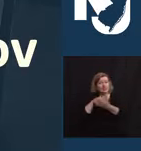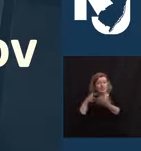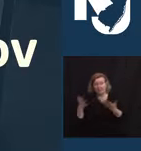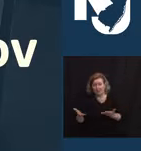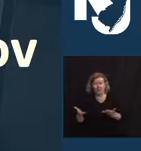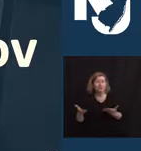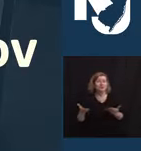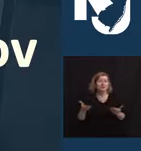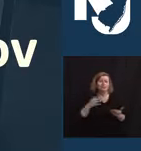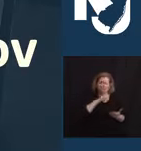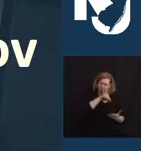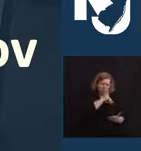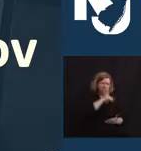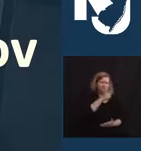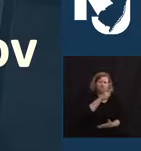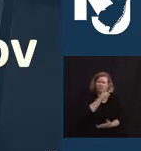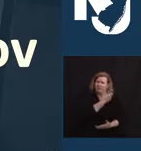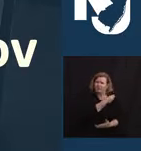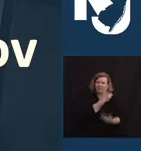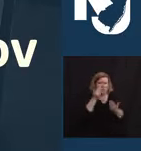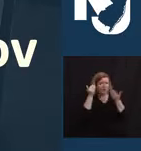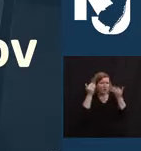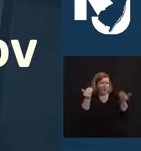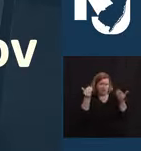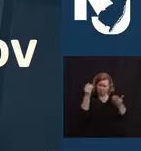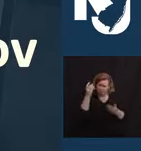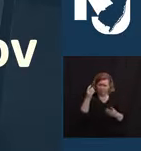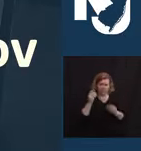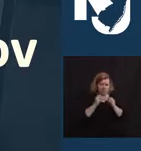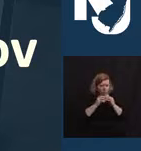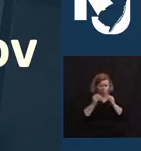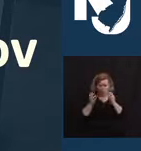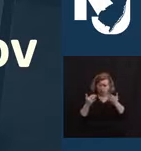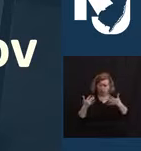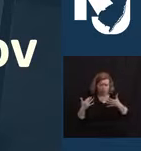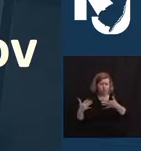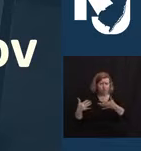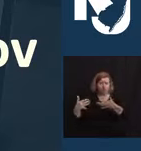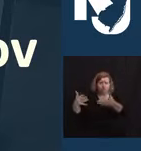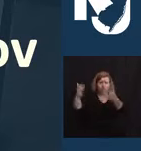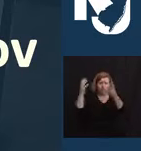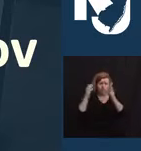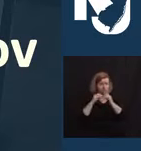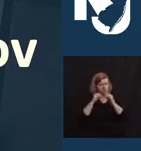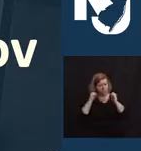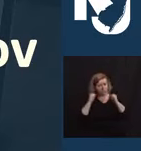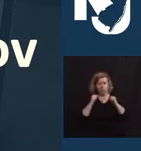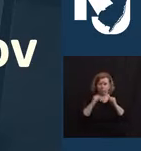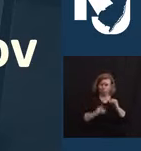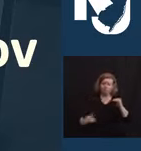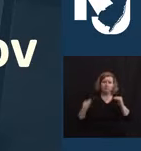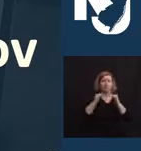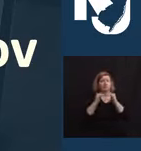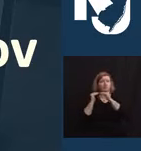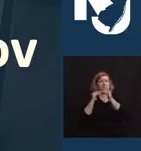it is up to us to move us even more quickly to the stronger, fairer, and more resilient future that we know awaits us.